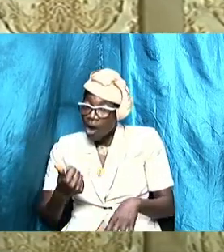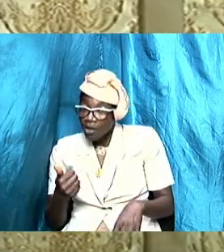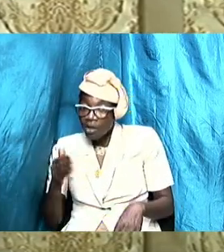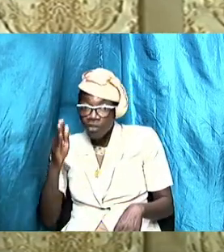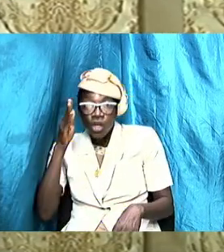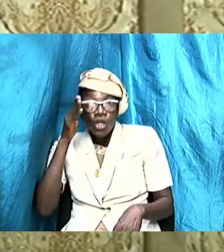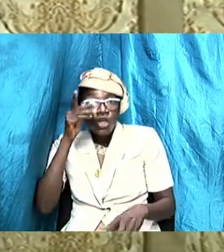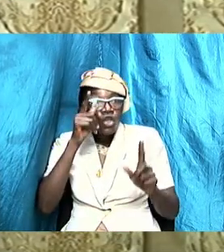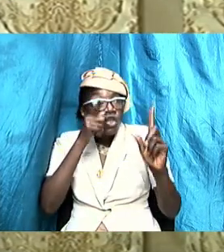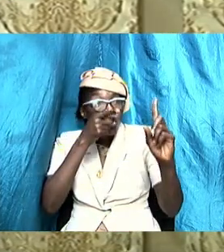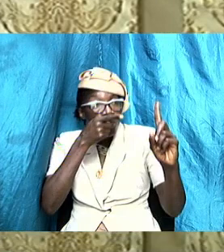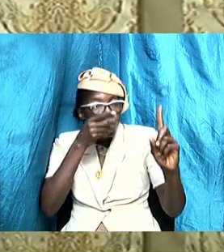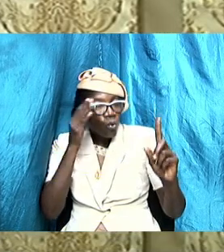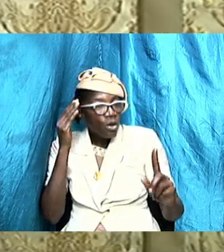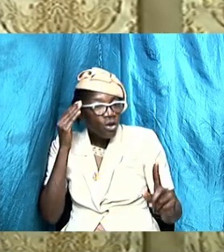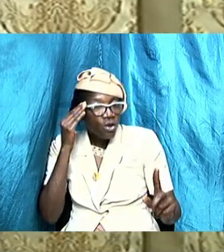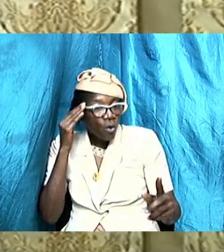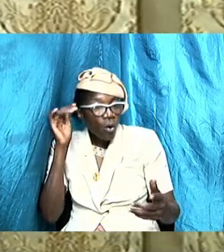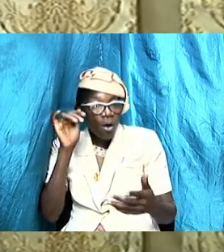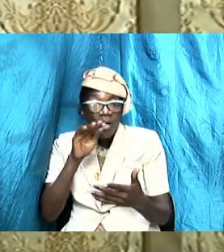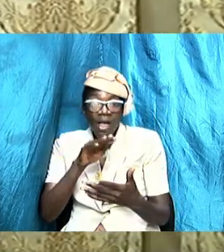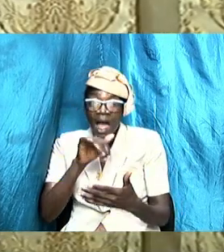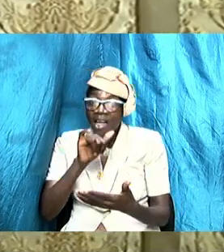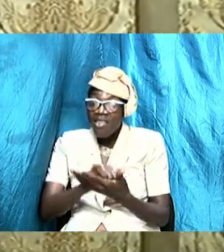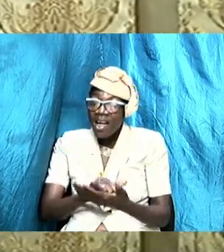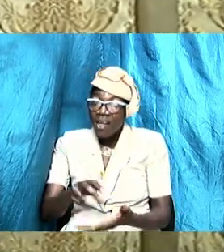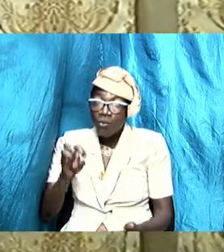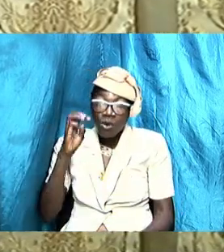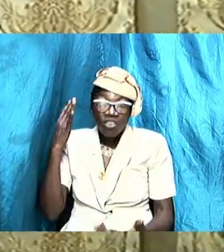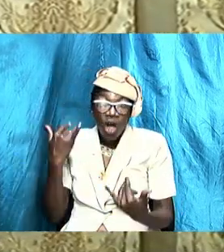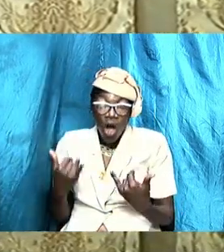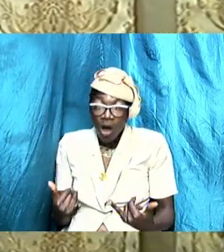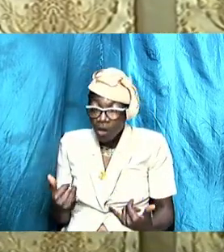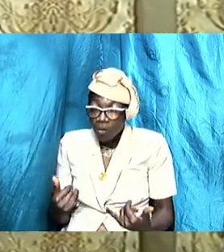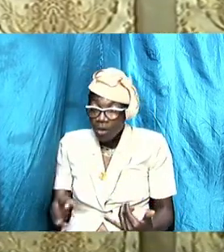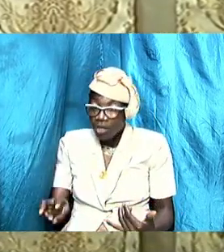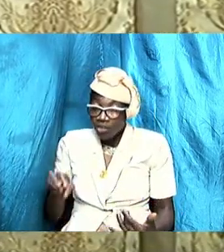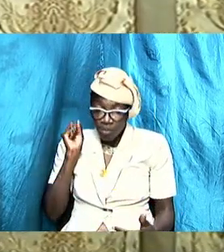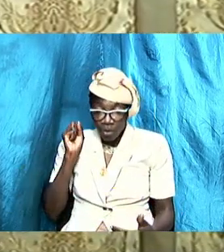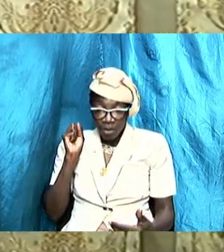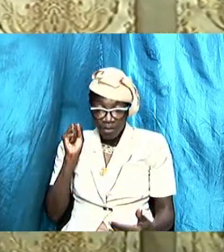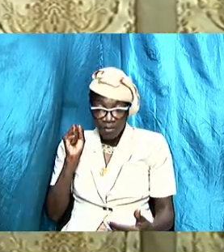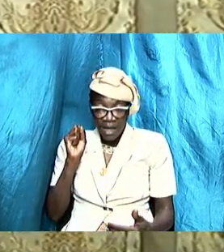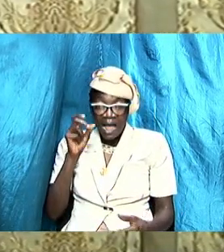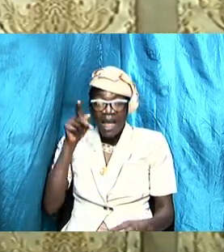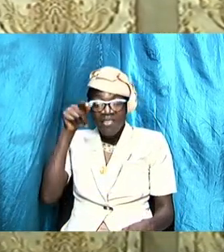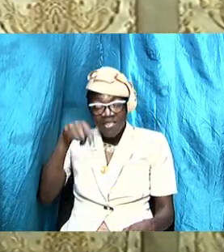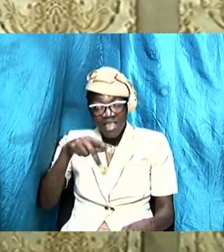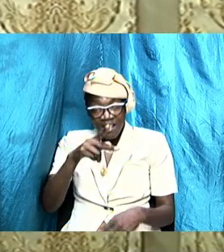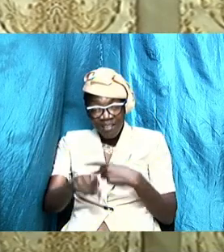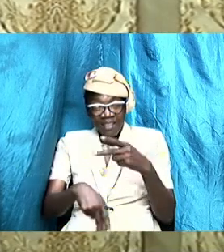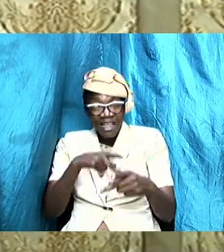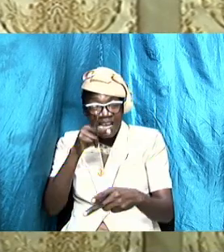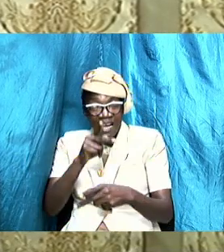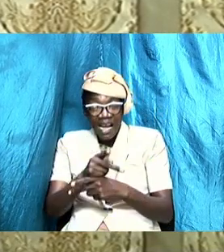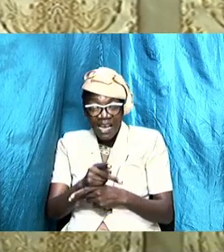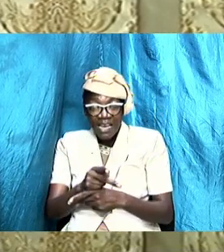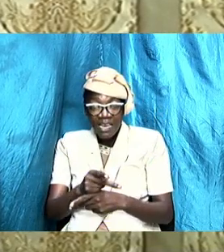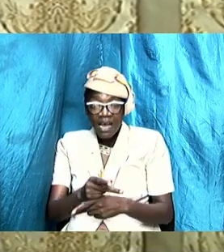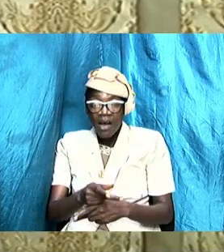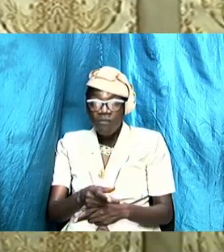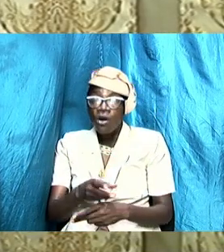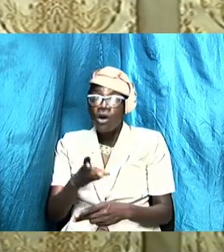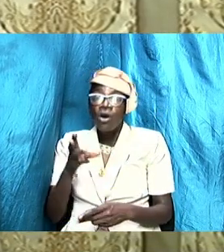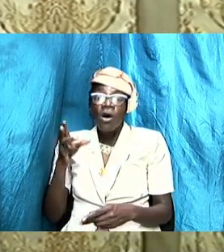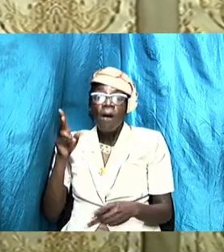she was you knew that this was her temperament you knew that this was the kind of lady woman that you were going to